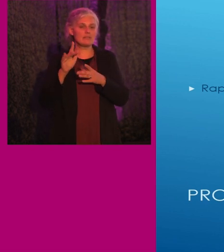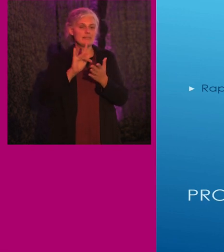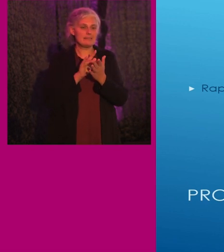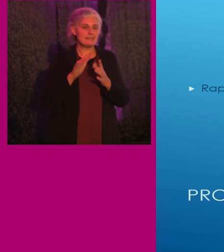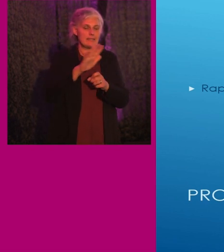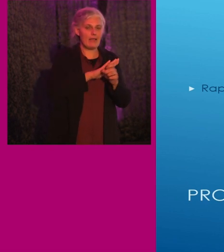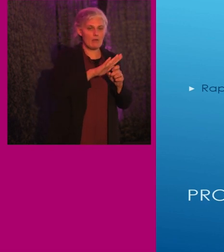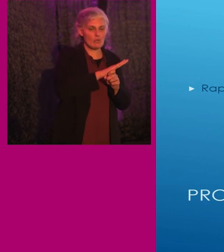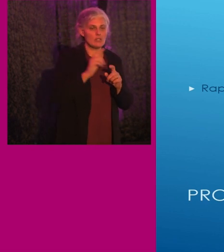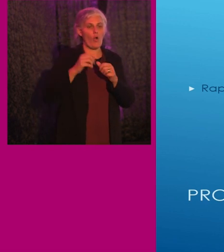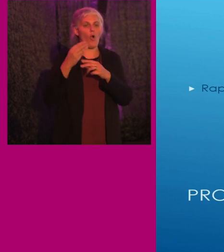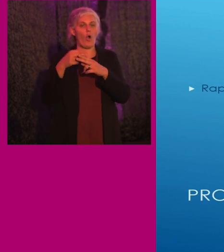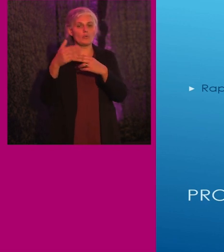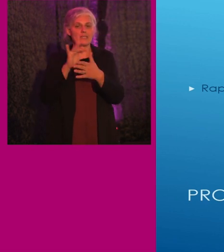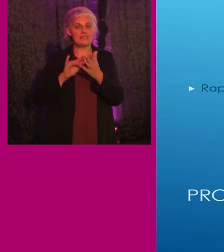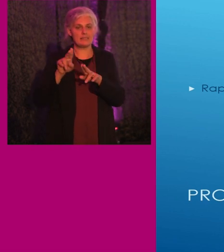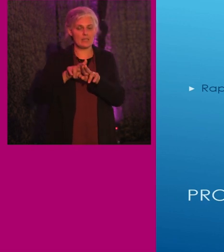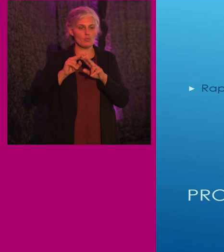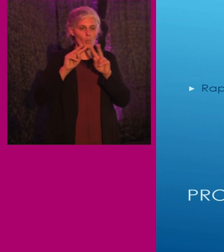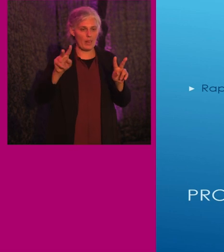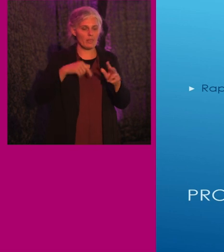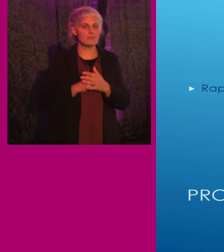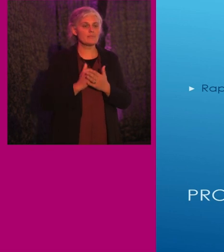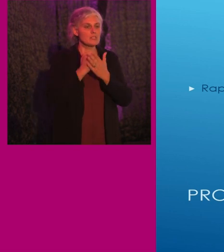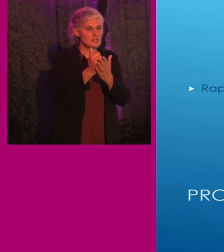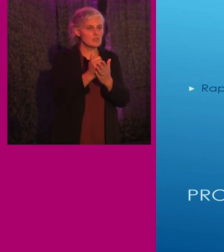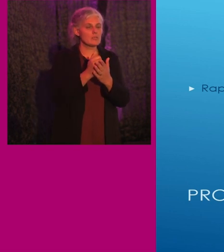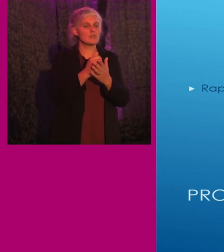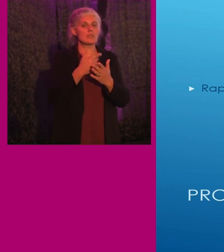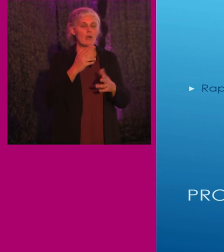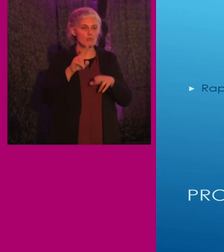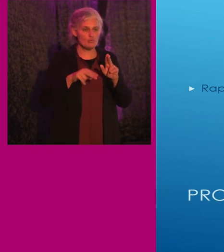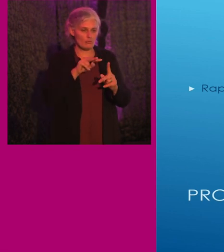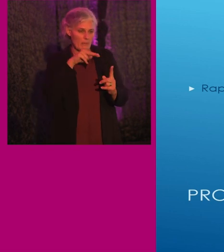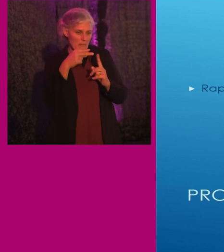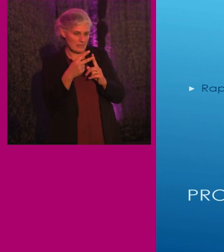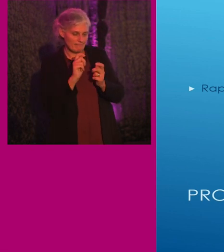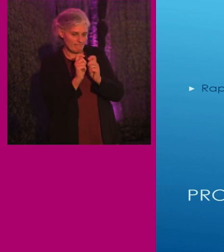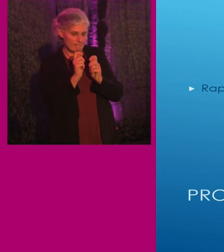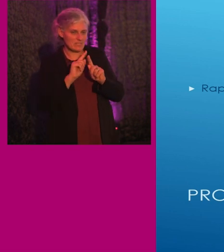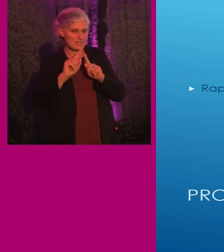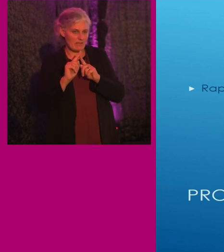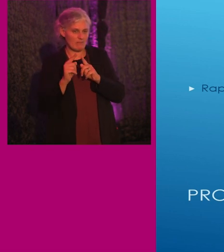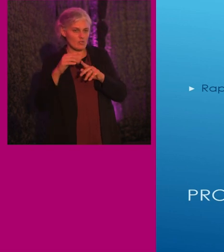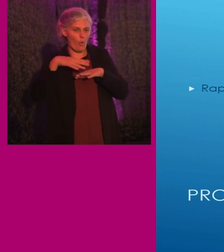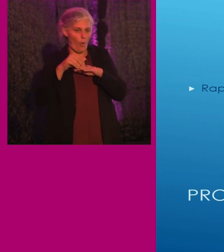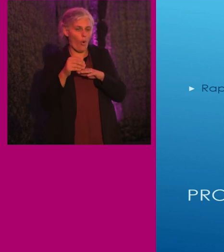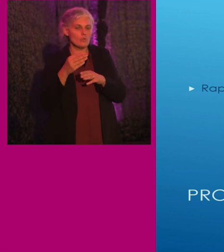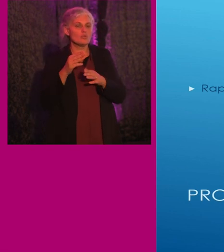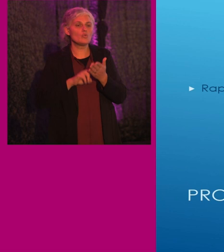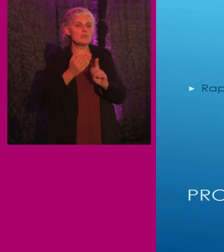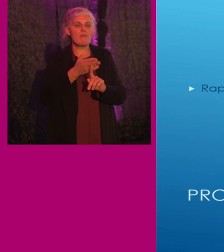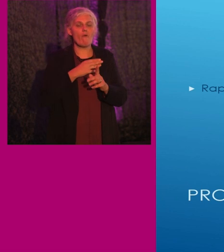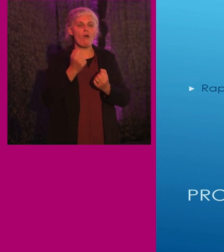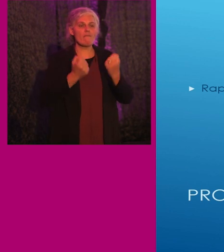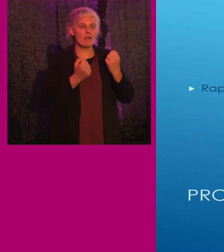requirements are the same as for fixed route bus systems regarding new, used, and remanufactured vehicles, with the addition